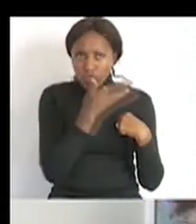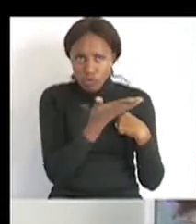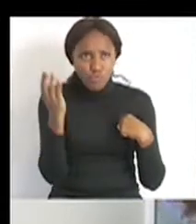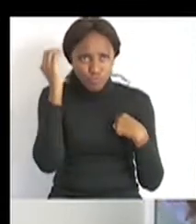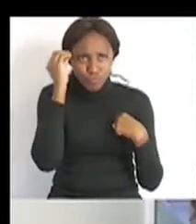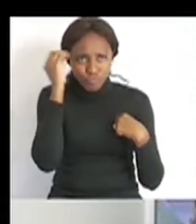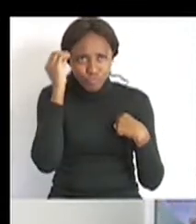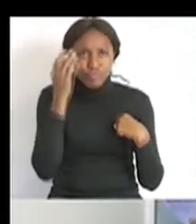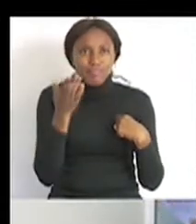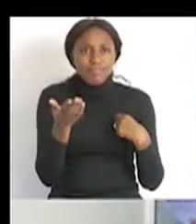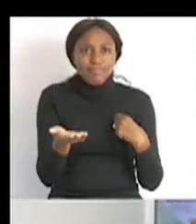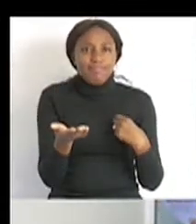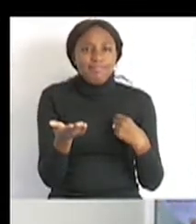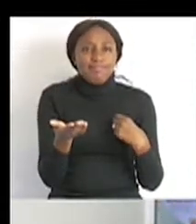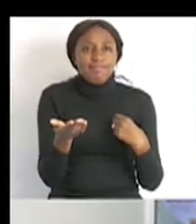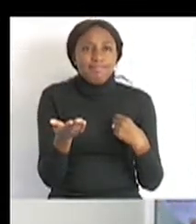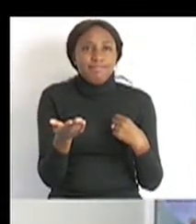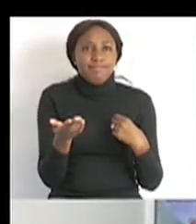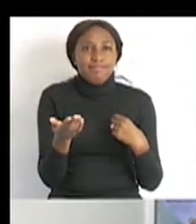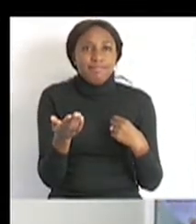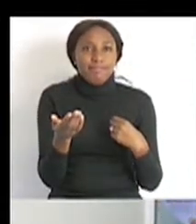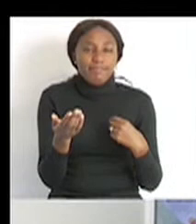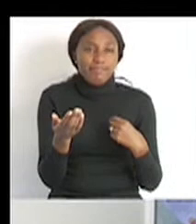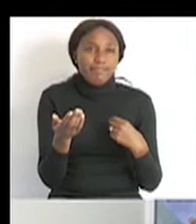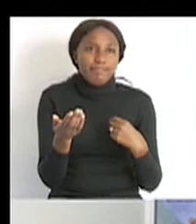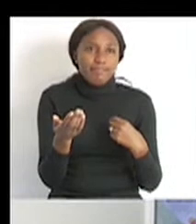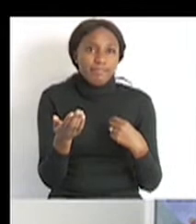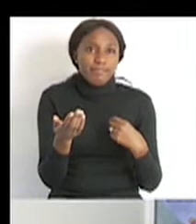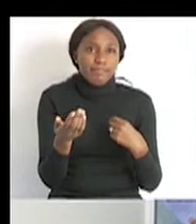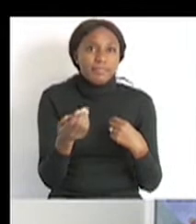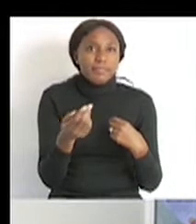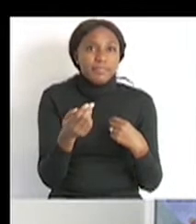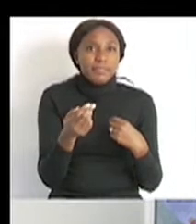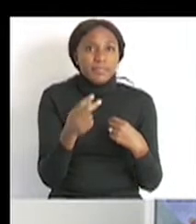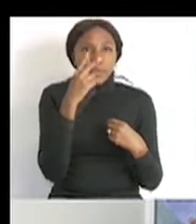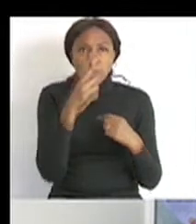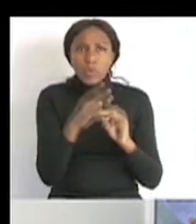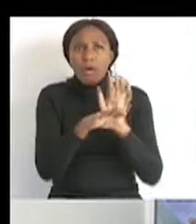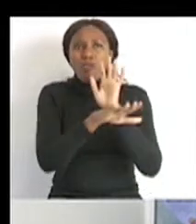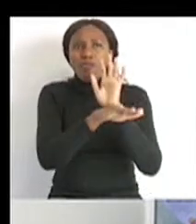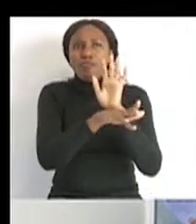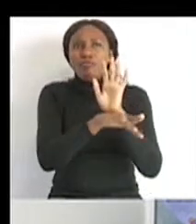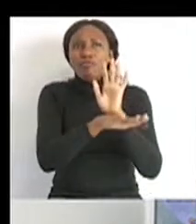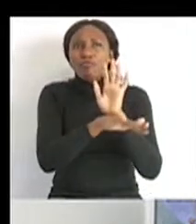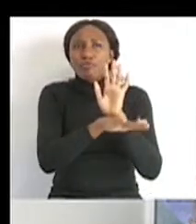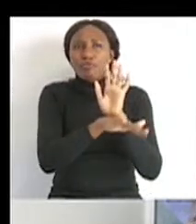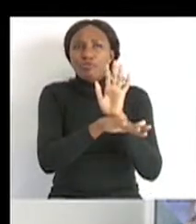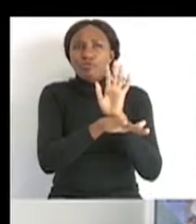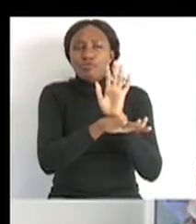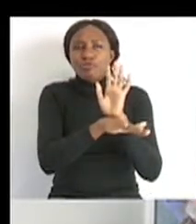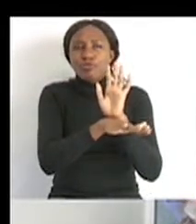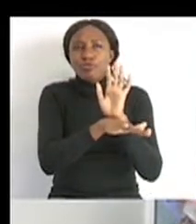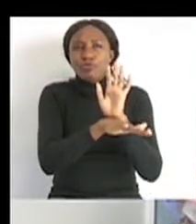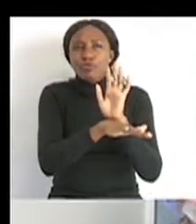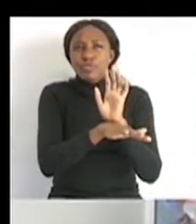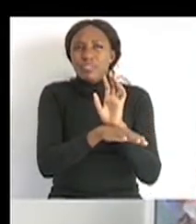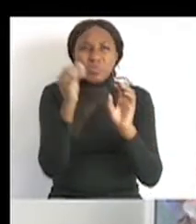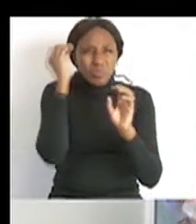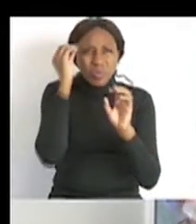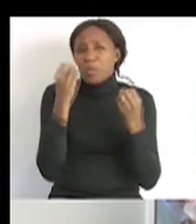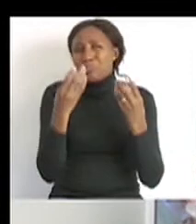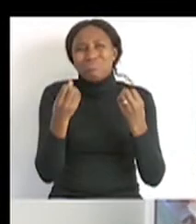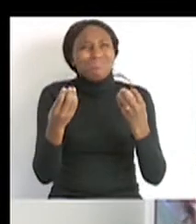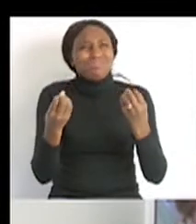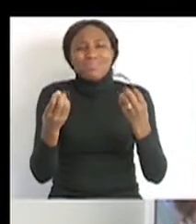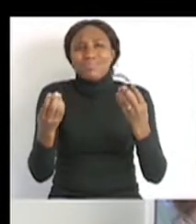of you guys will know, spinach and lettuce. Let's move on to the fruits. So we can name almost tens and